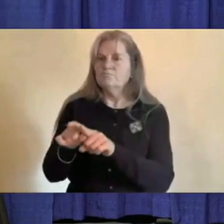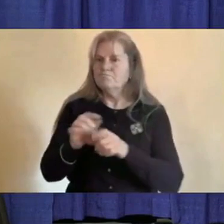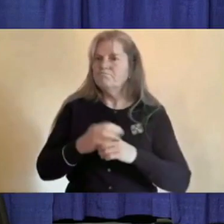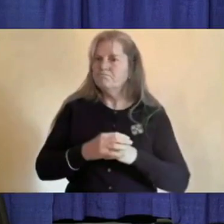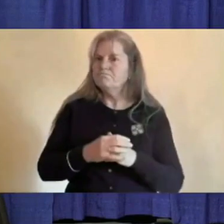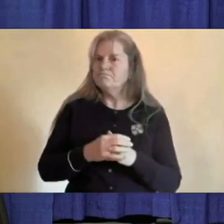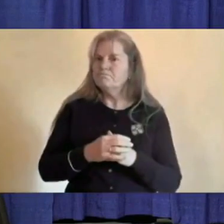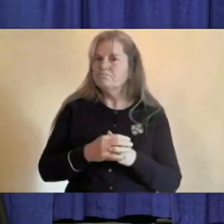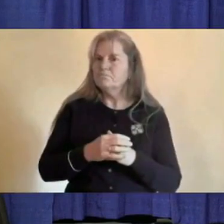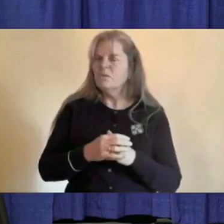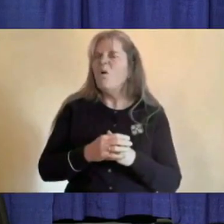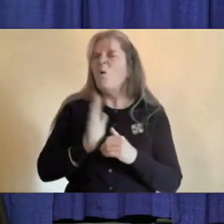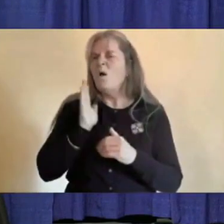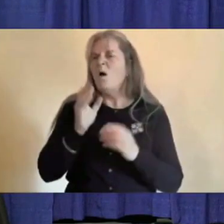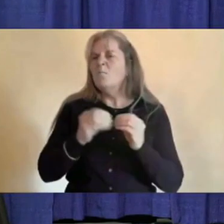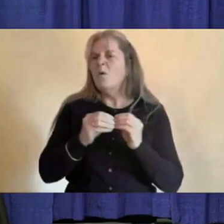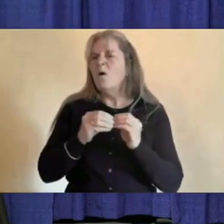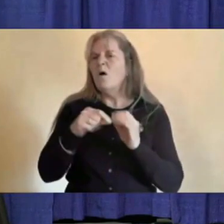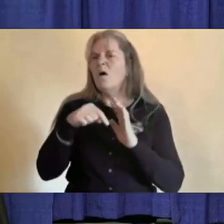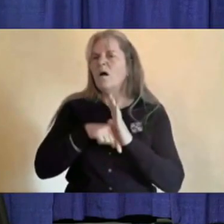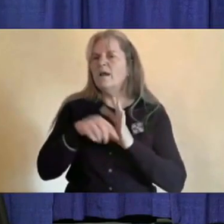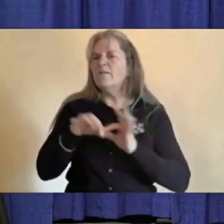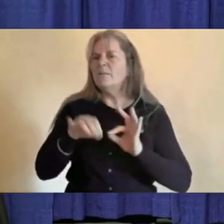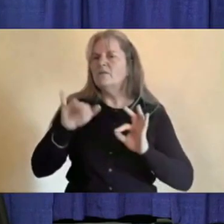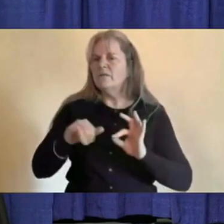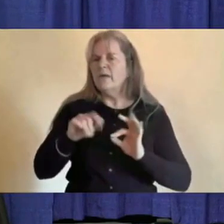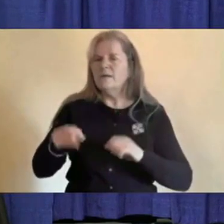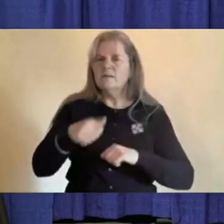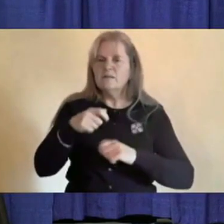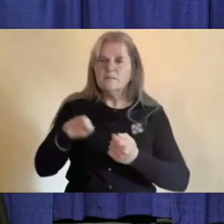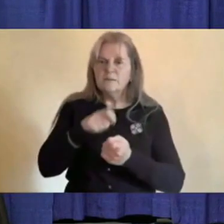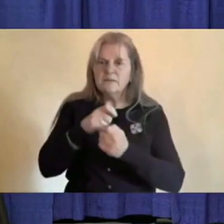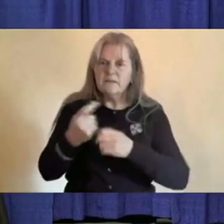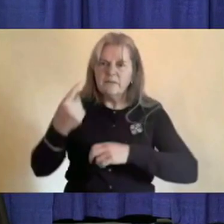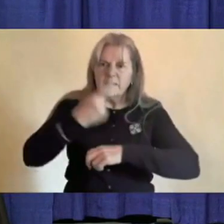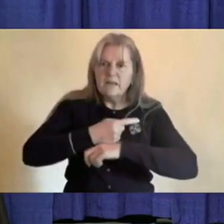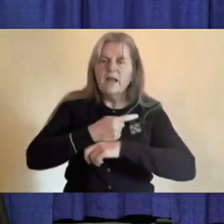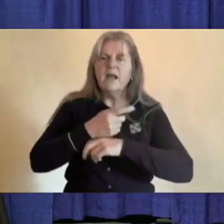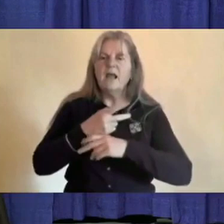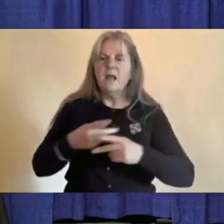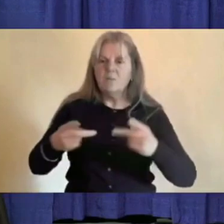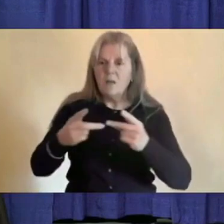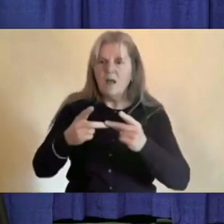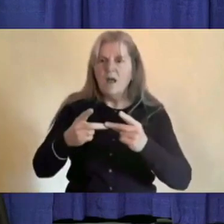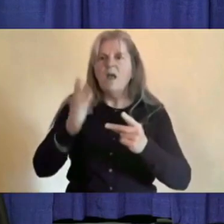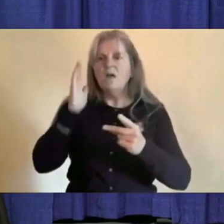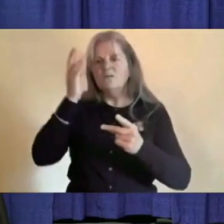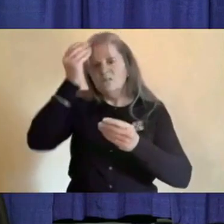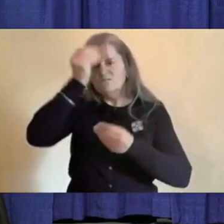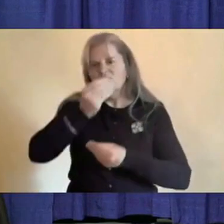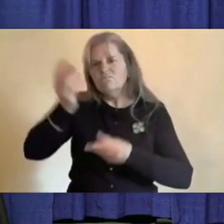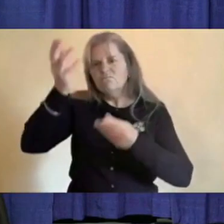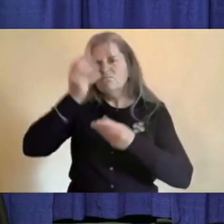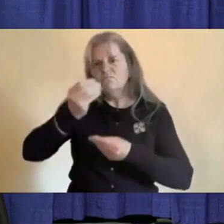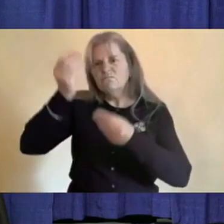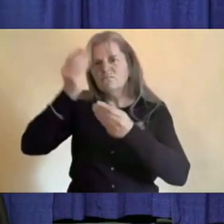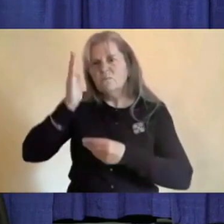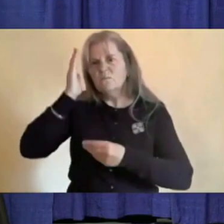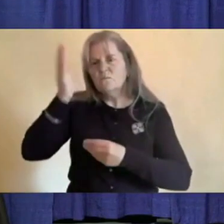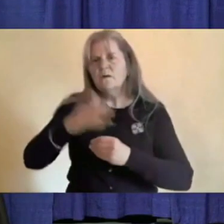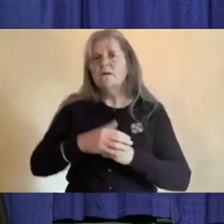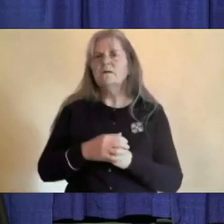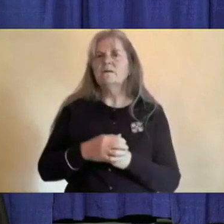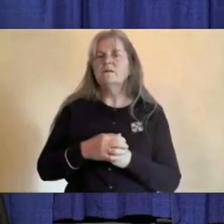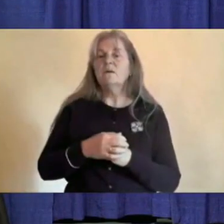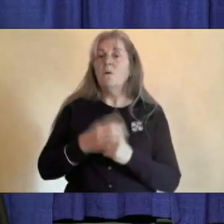details to come on that, you know, in terms of dates and locations and all of that definitely coming soon. In terms of start time,